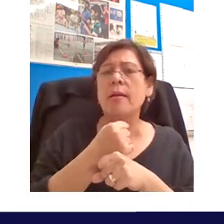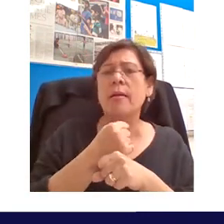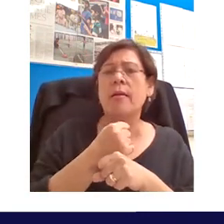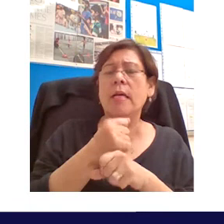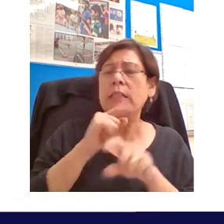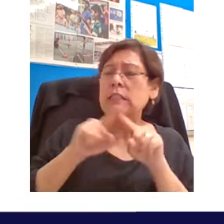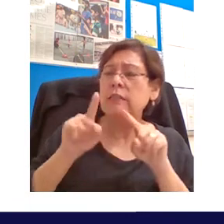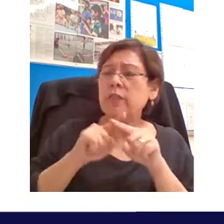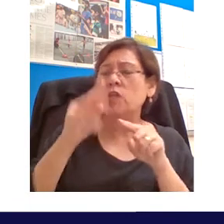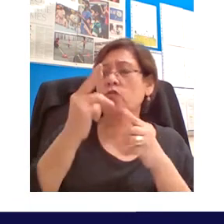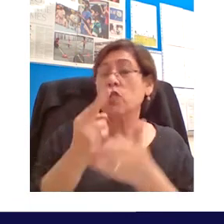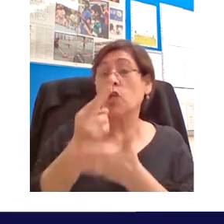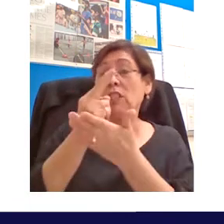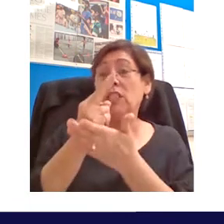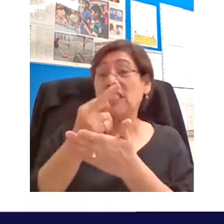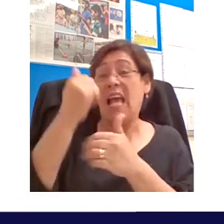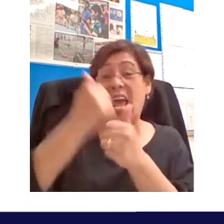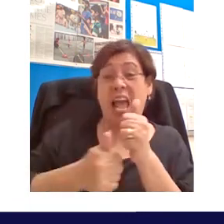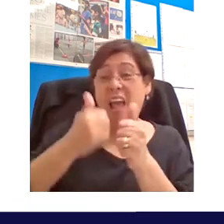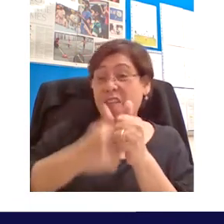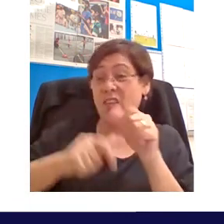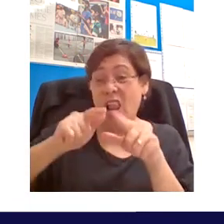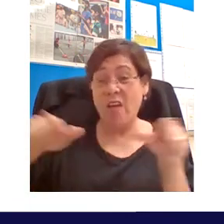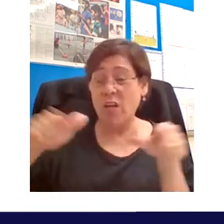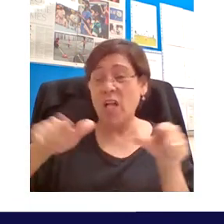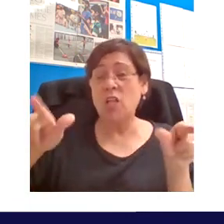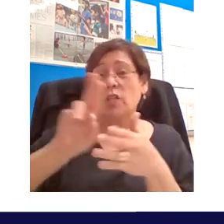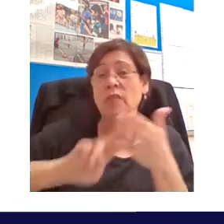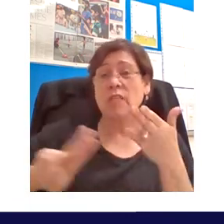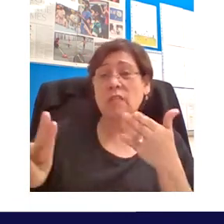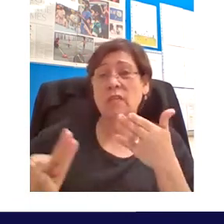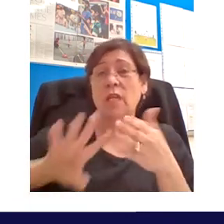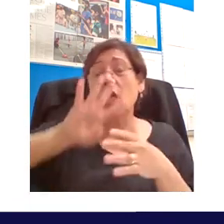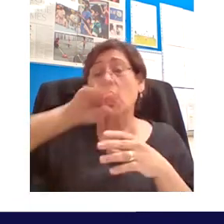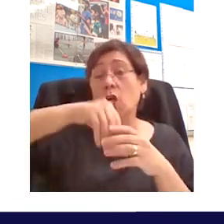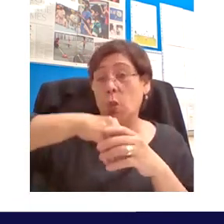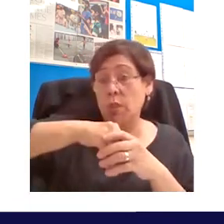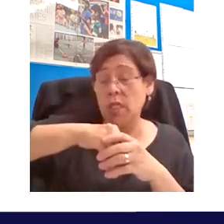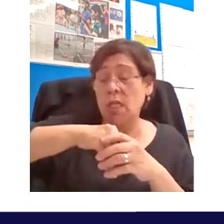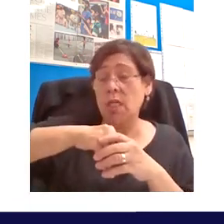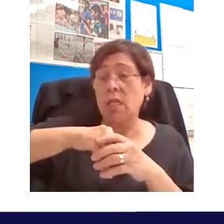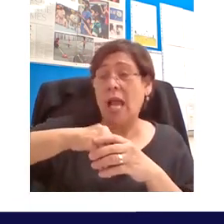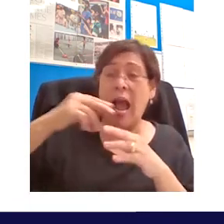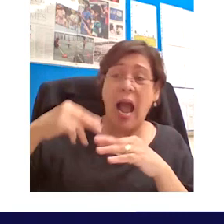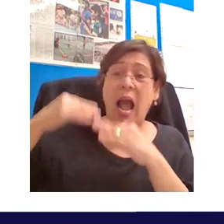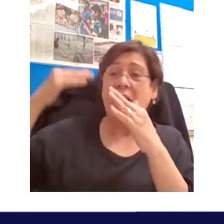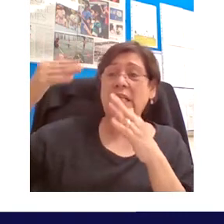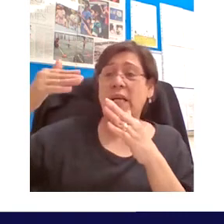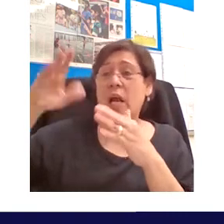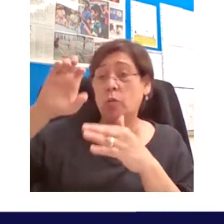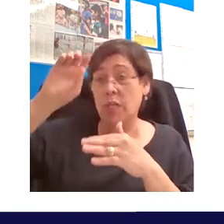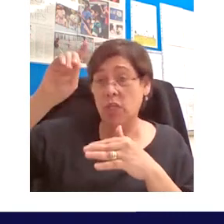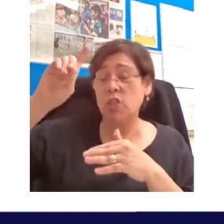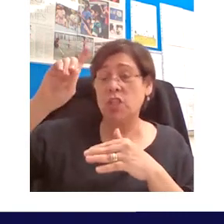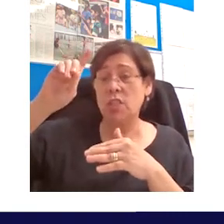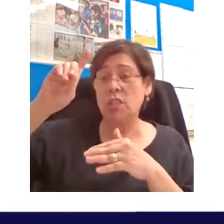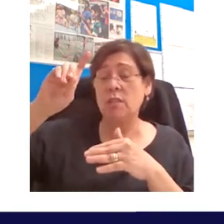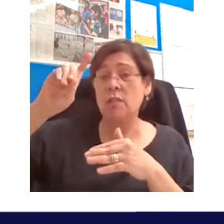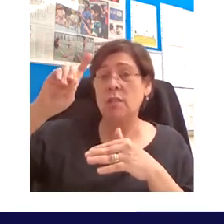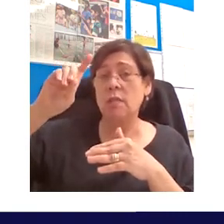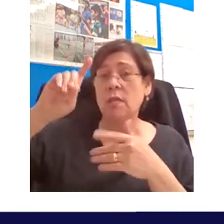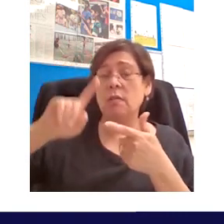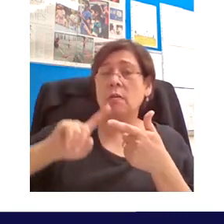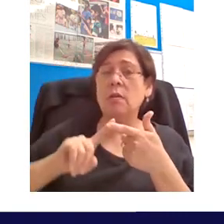sort of of of university teaching including including taught postgraduate and research monographs and this kind of thing but also